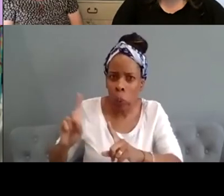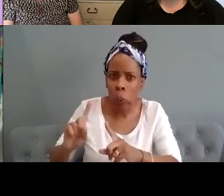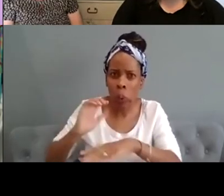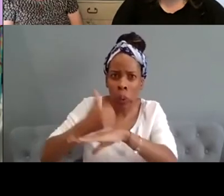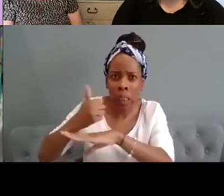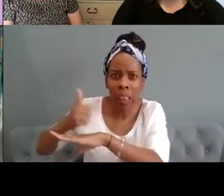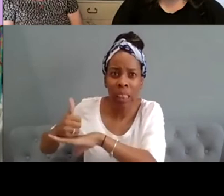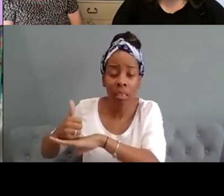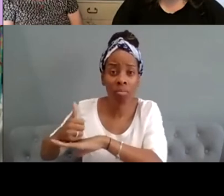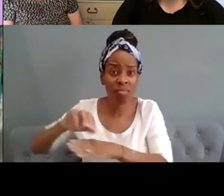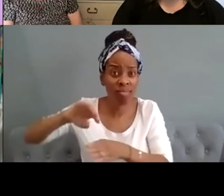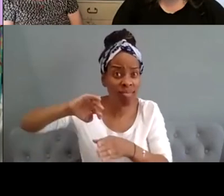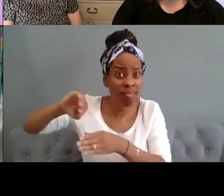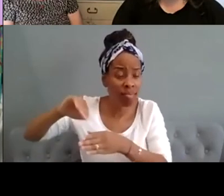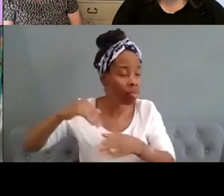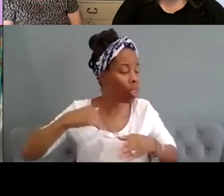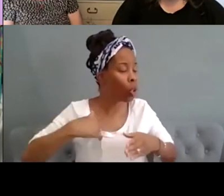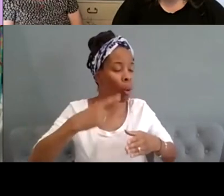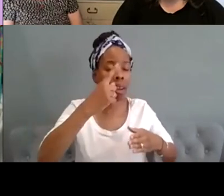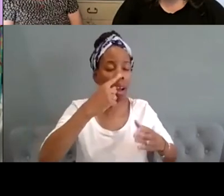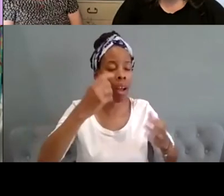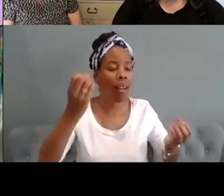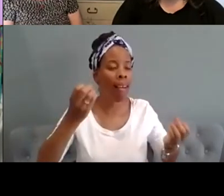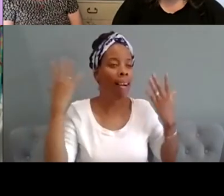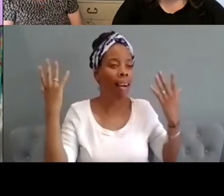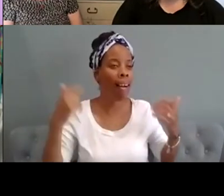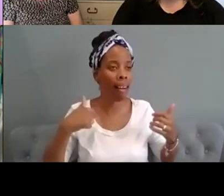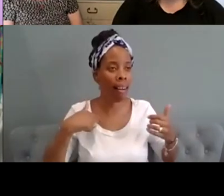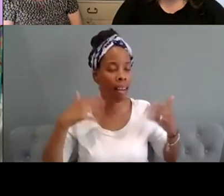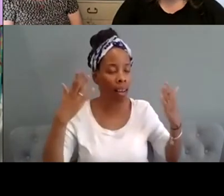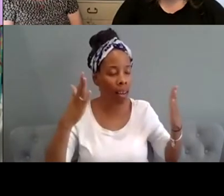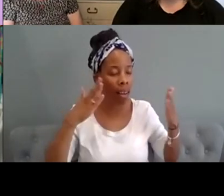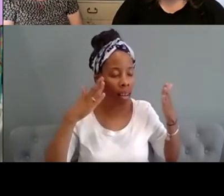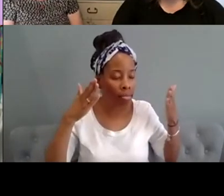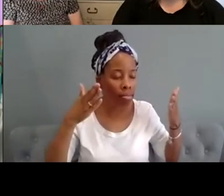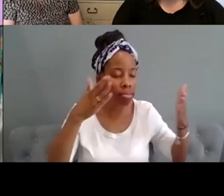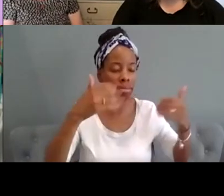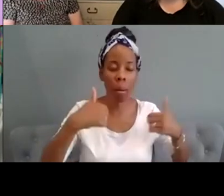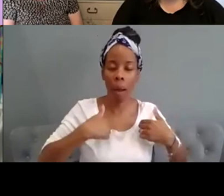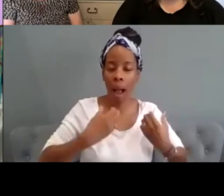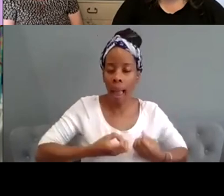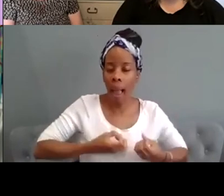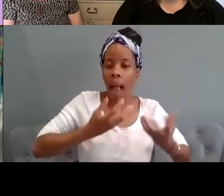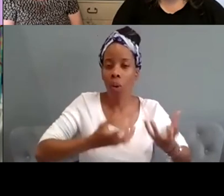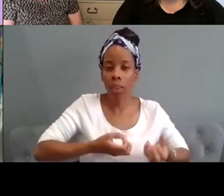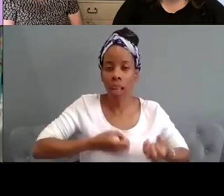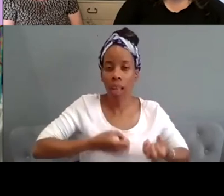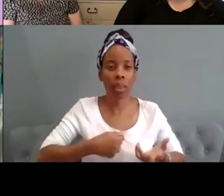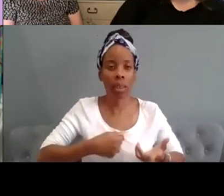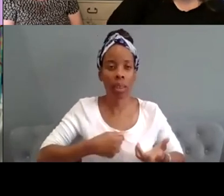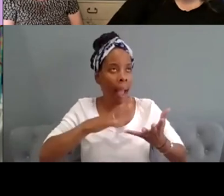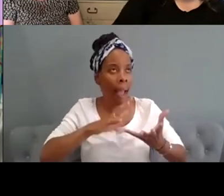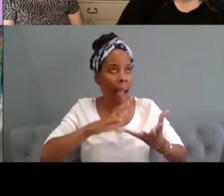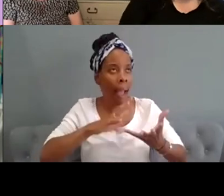and it allows you that space to just think about your self-expression or just make your work do you do you feel like